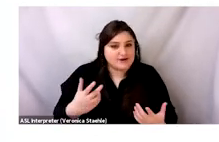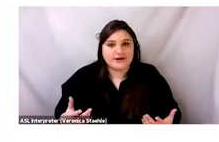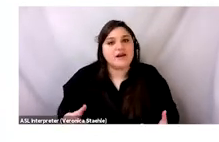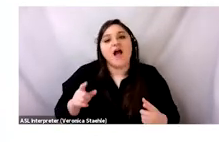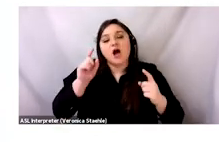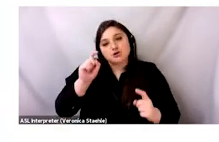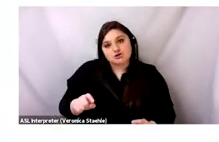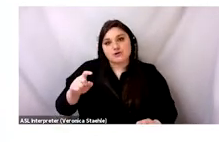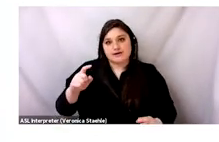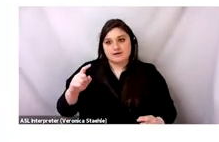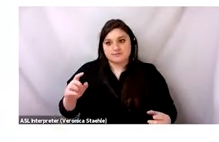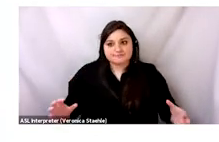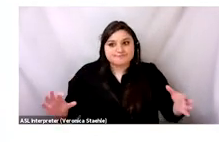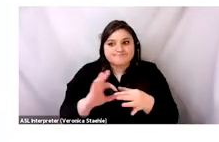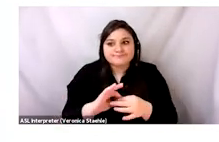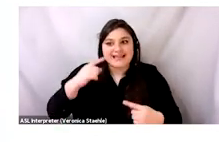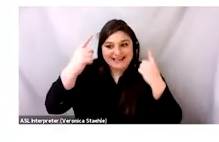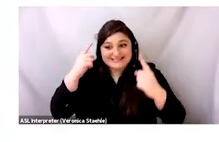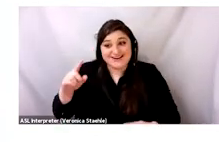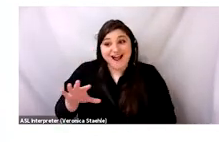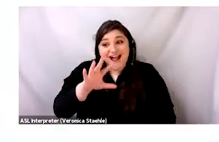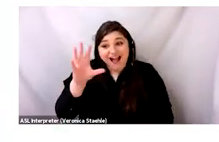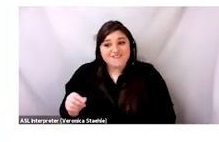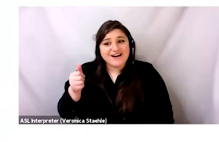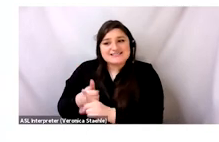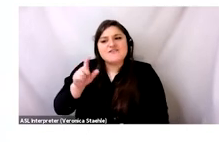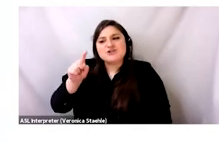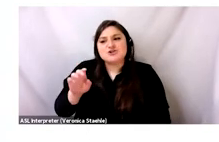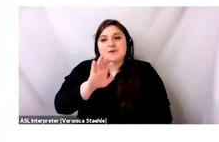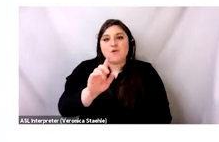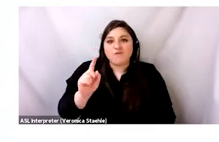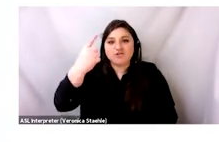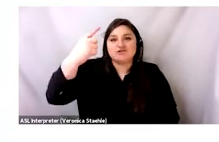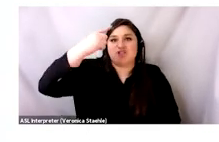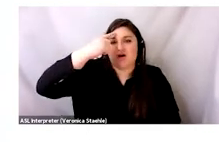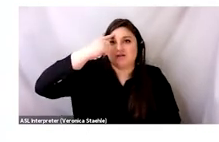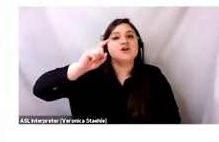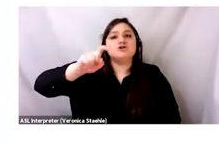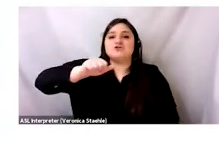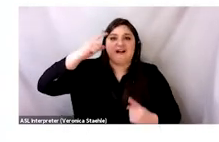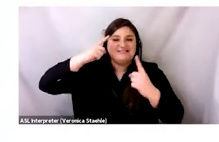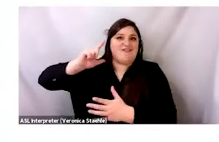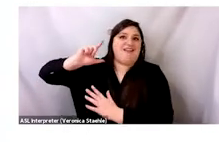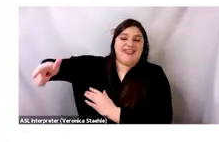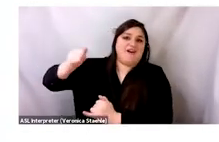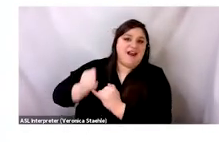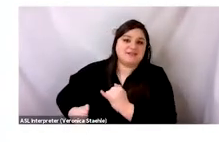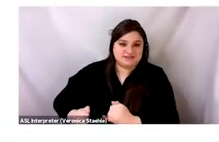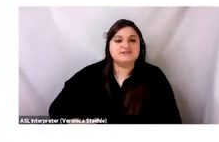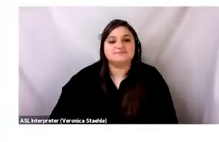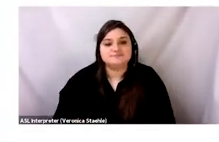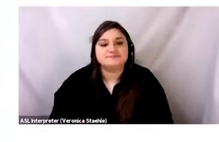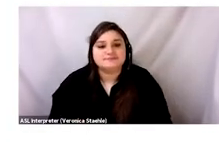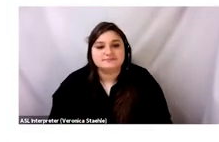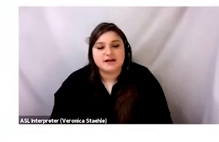in this research and in articles about circularity. I think Africa really should be the first thought, not